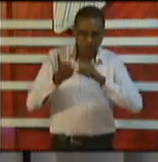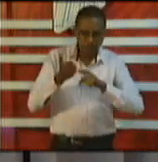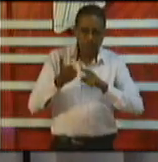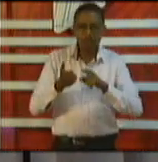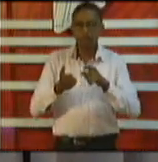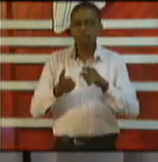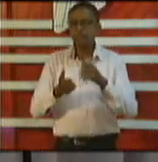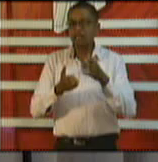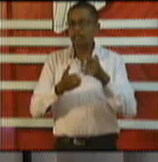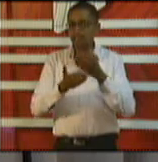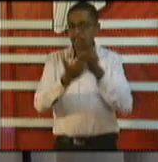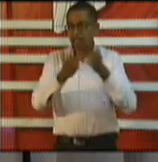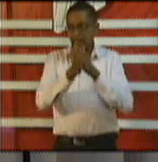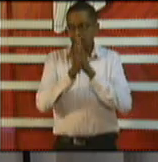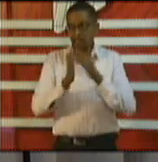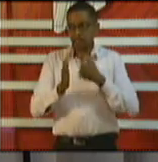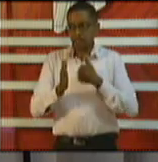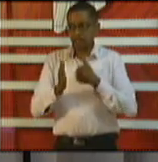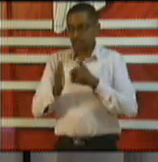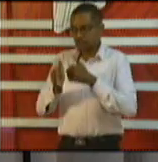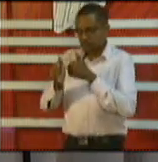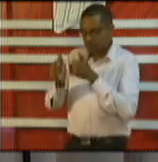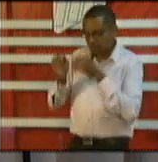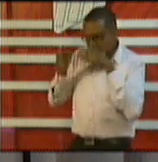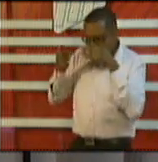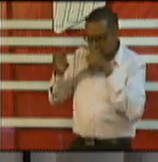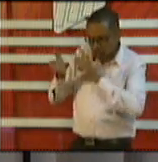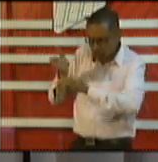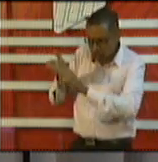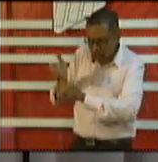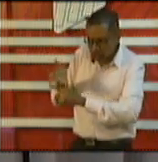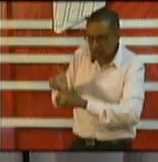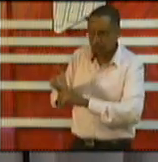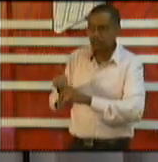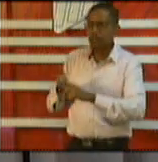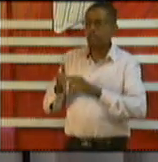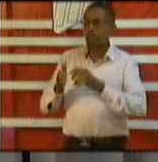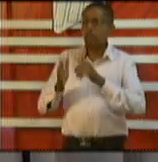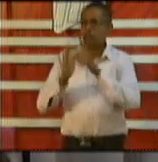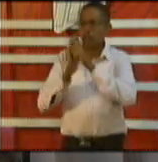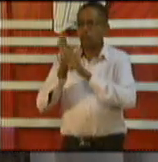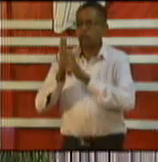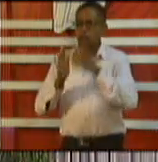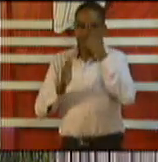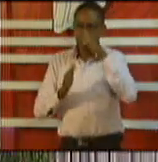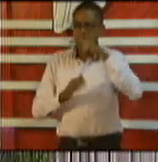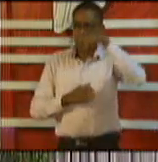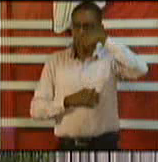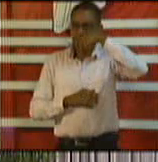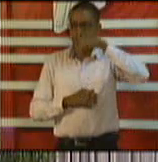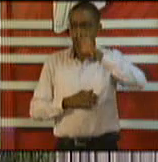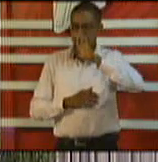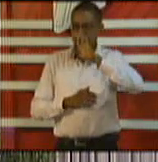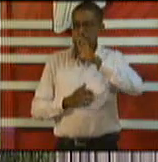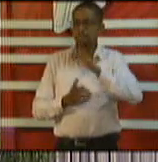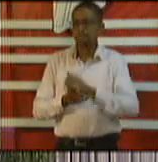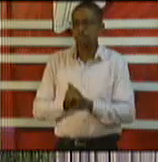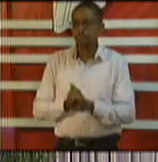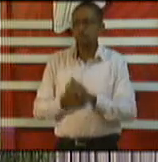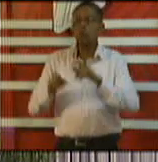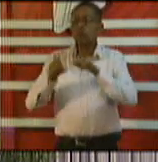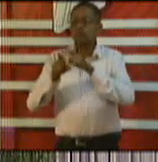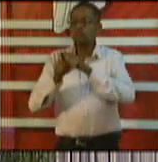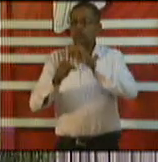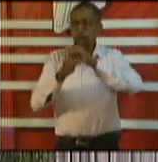supplanted on the bill for PPE equipment so that is something we're going to be looking at COVID-19 protocols yes and COVID-19